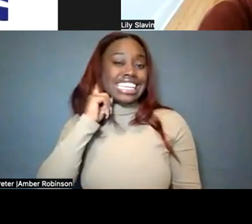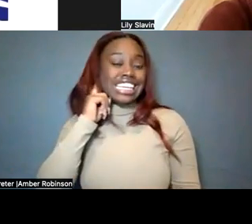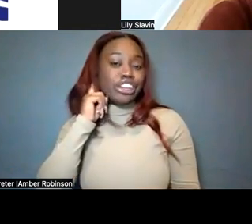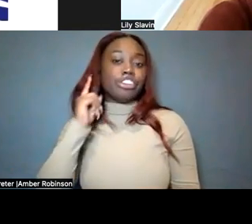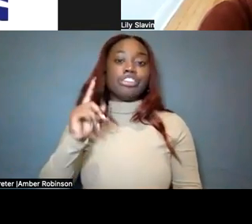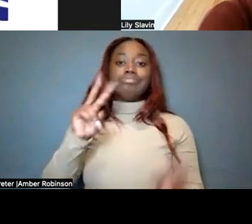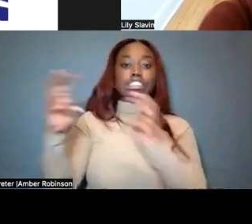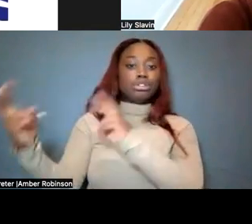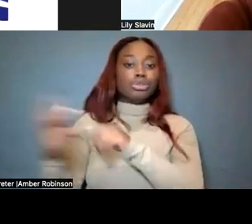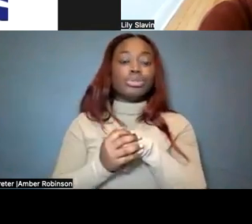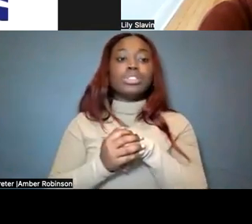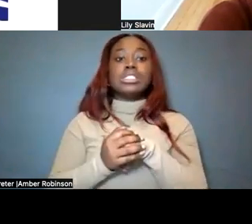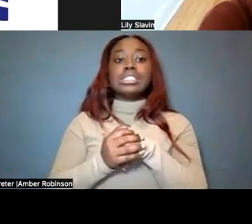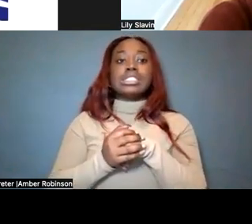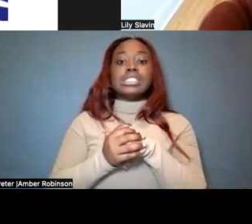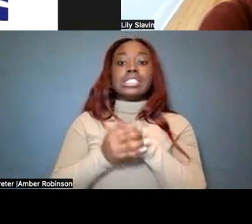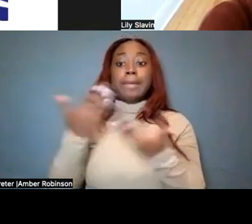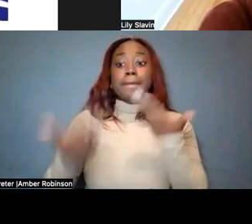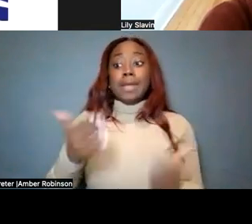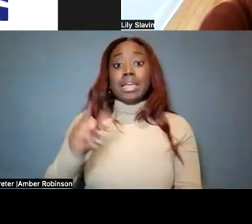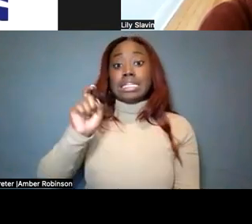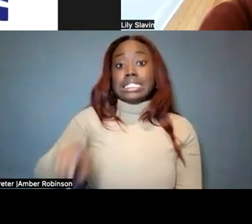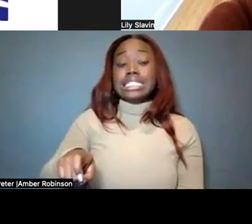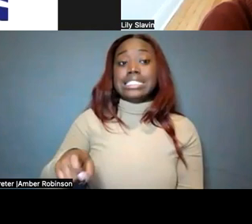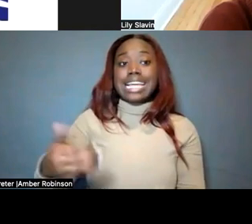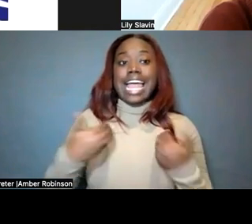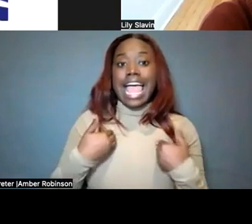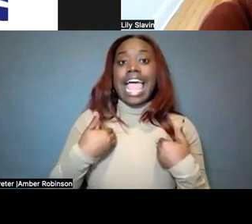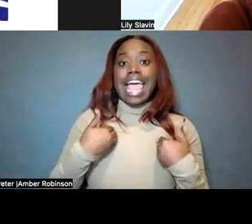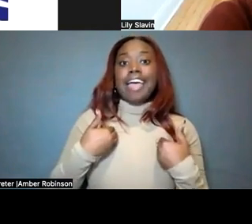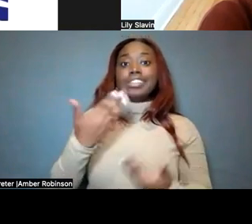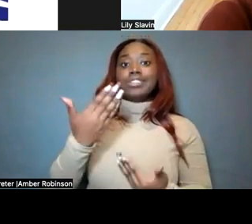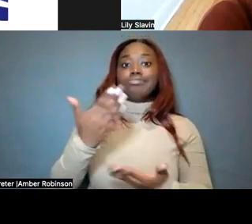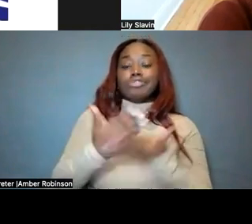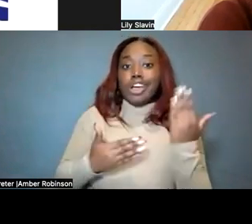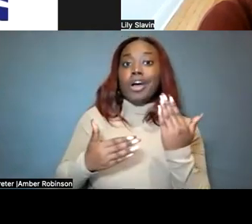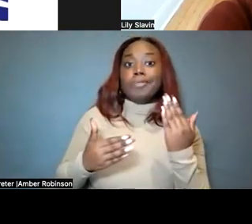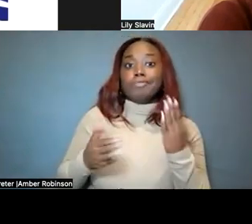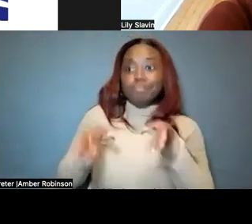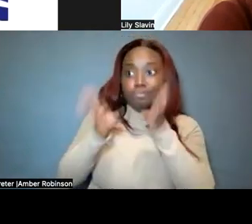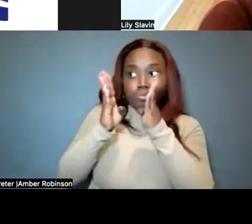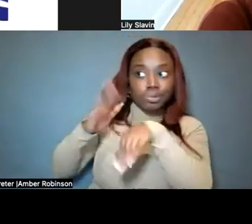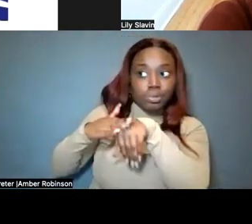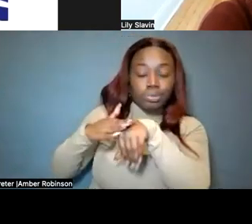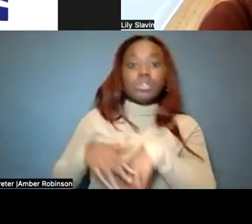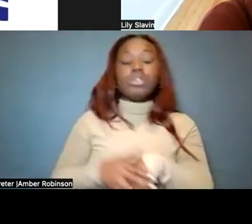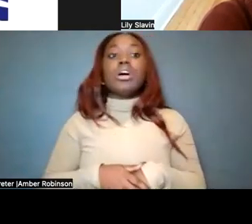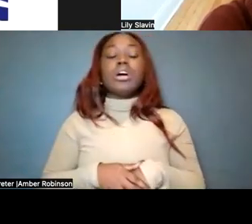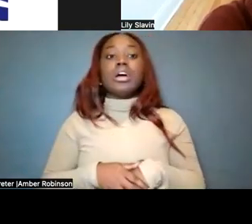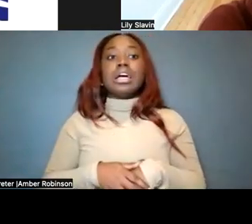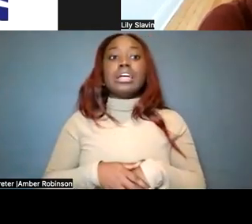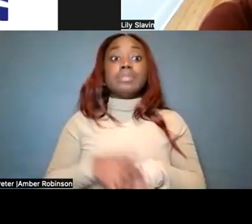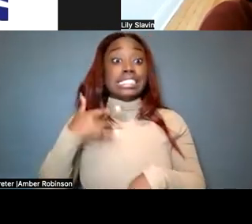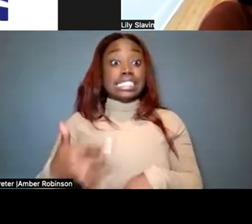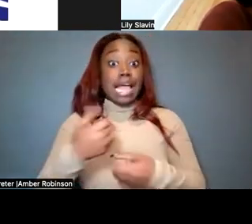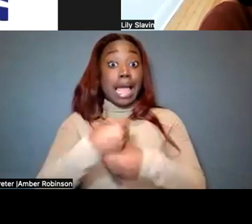they might need to have some precautions. But usually, like I actually made a